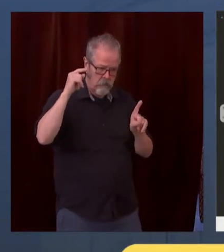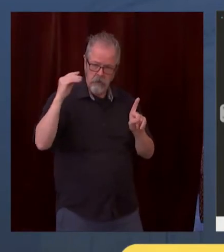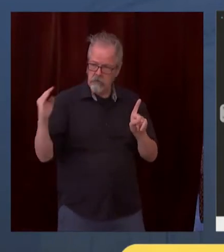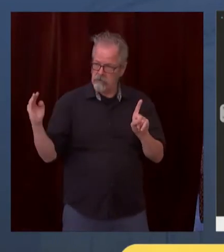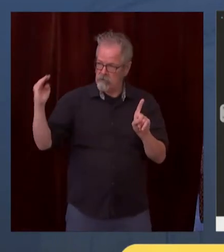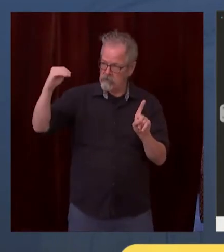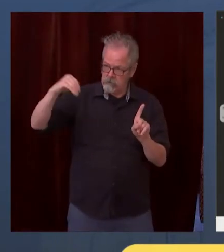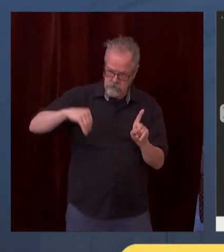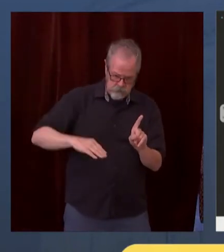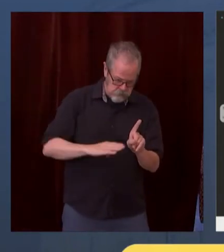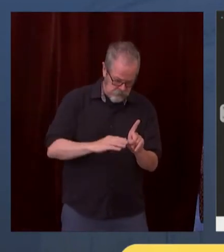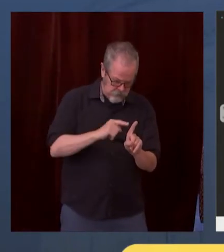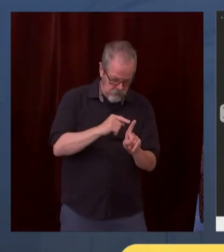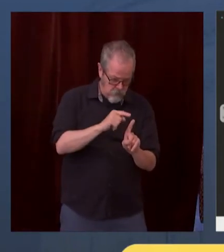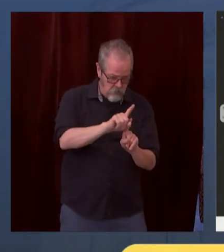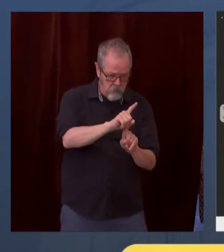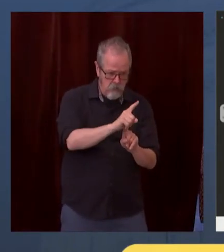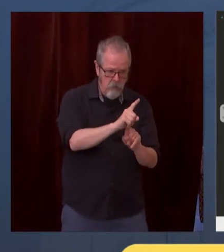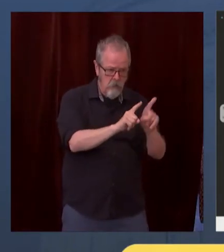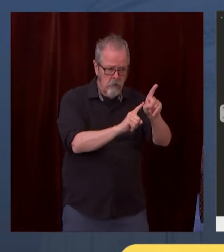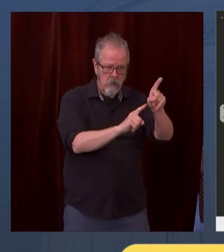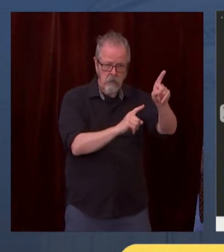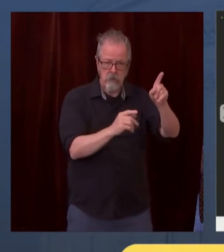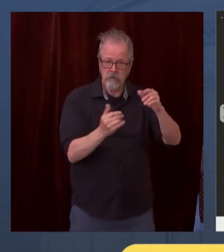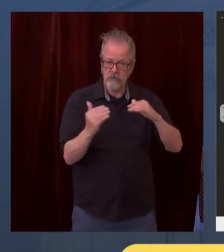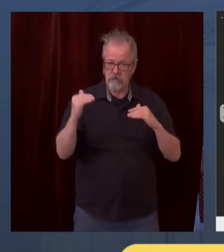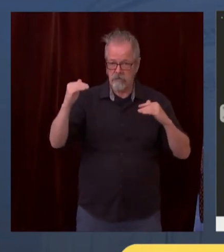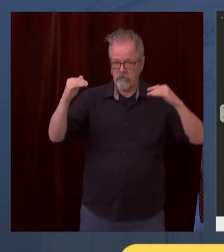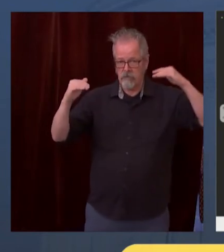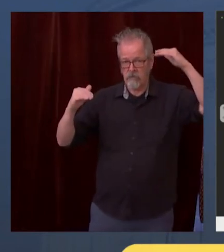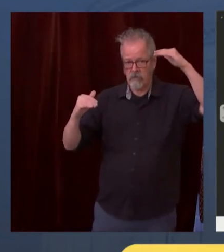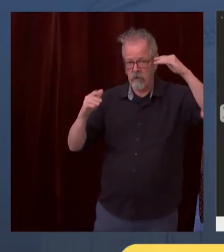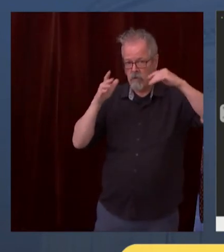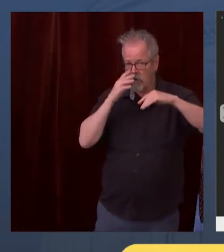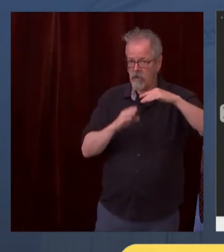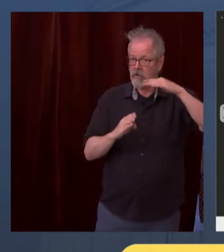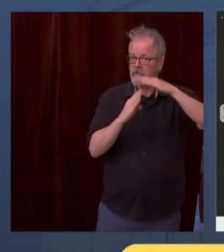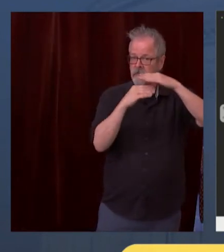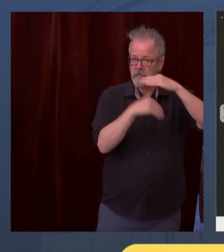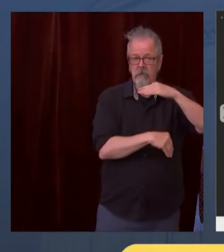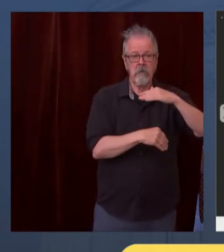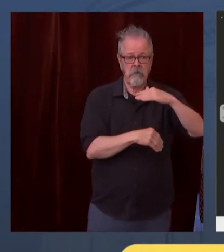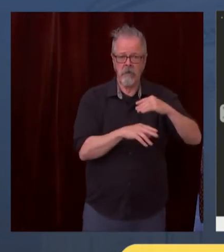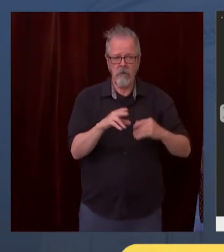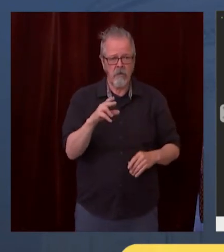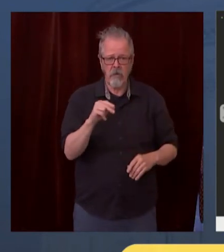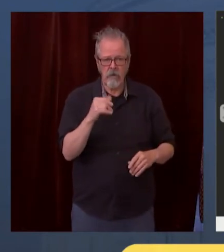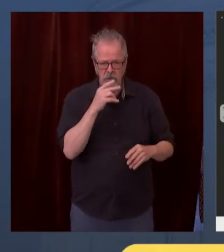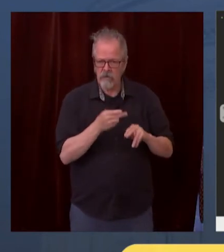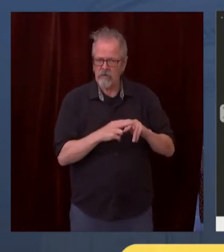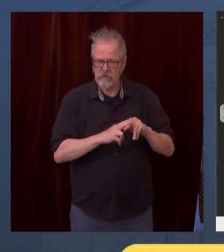it will continue to head up unless something changes. So we are up against a forced surge that is very dangerous,